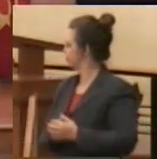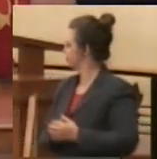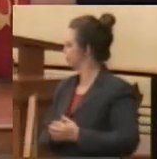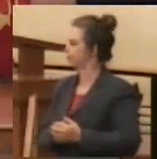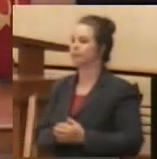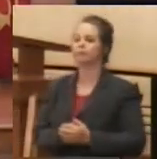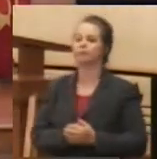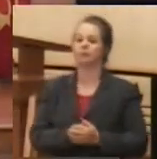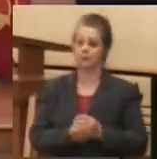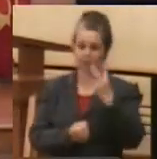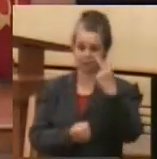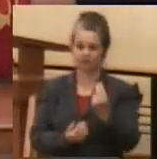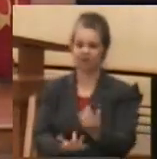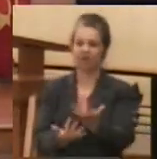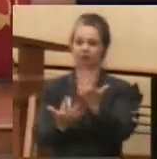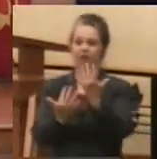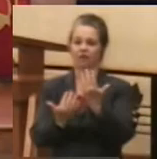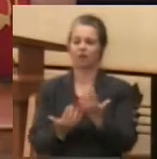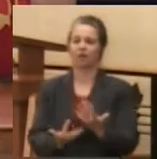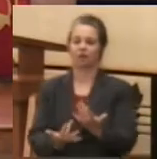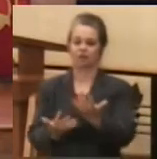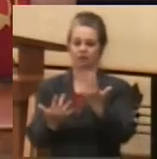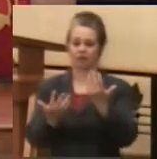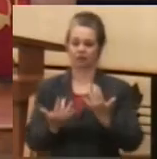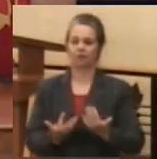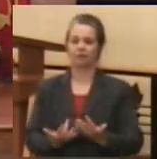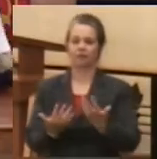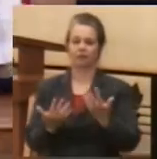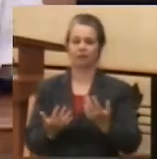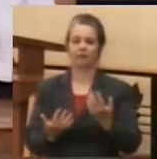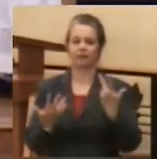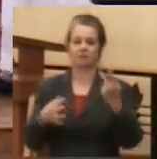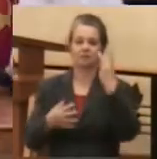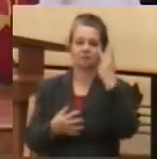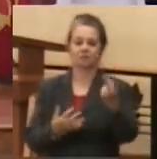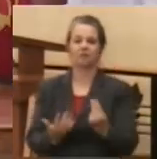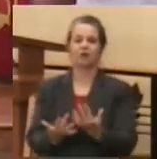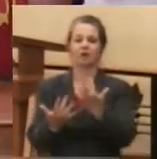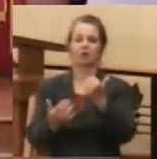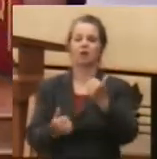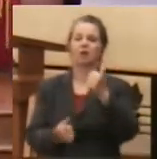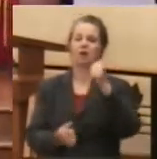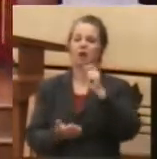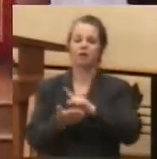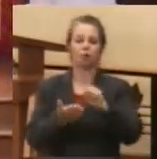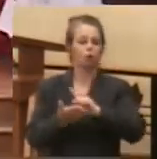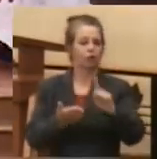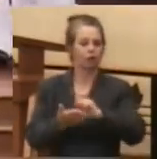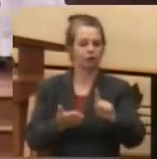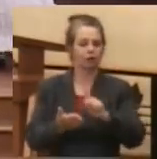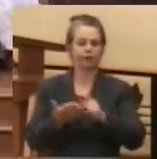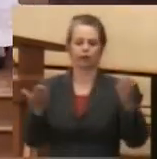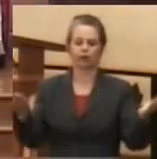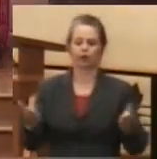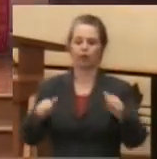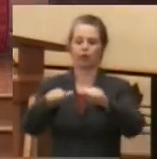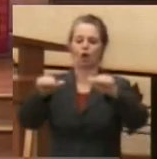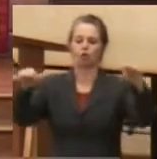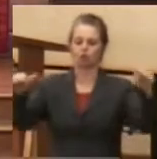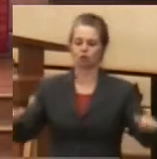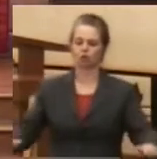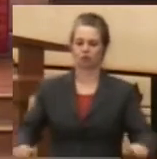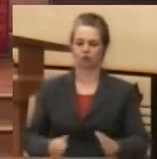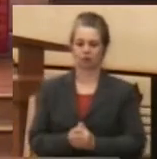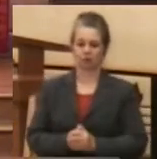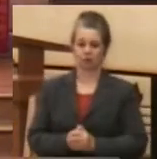flames of fire. Of course you see fire every week on the altar with our candles and the Christ candle. the fire reminds